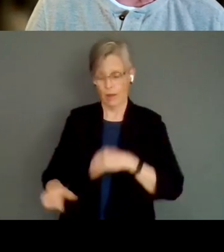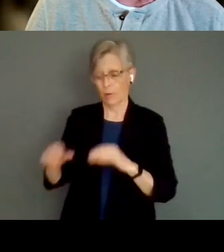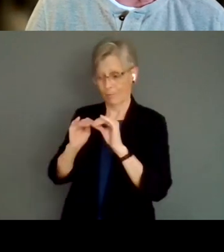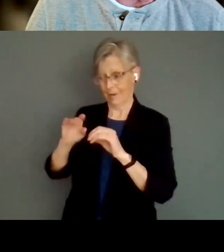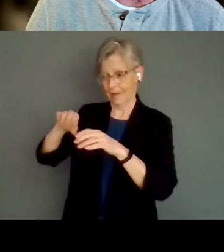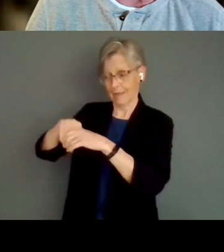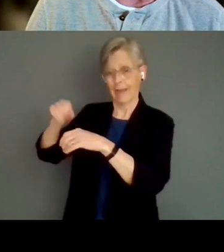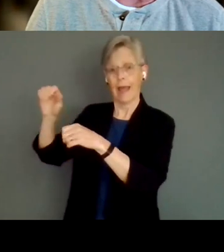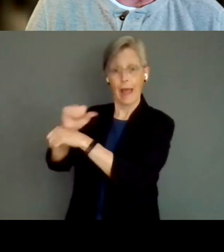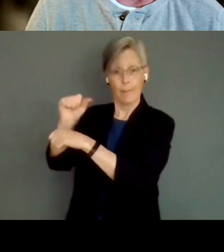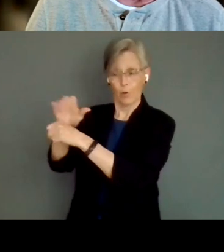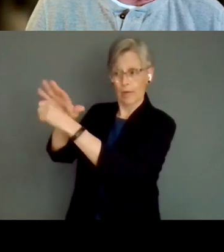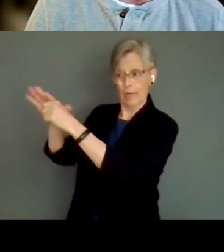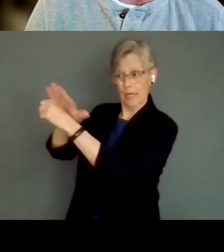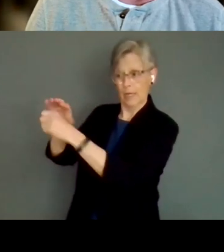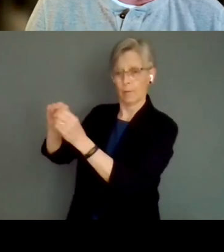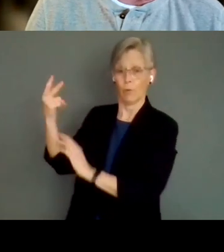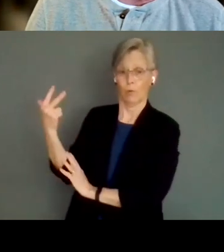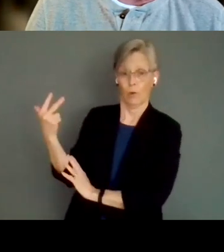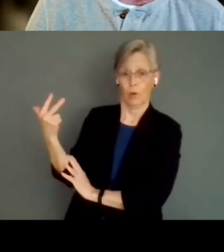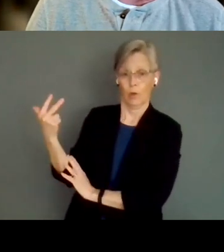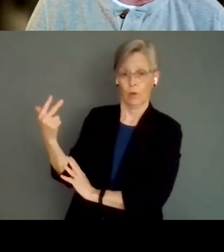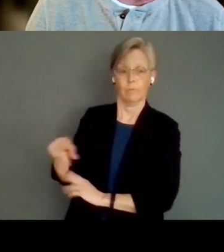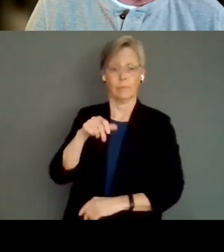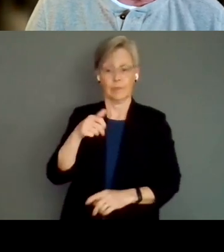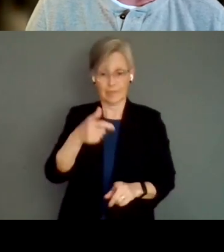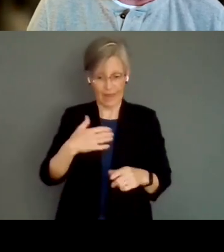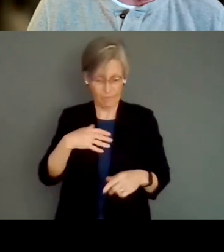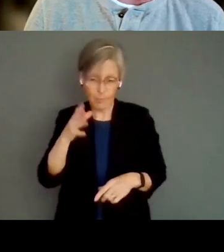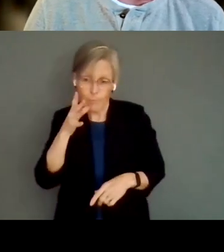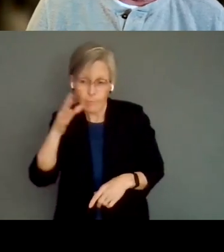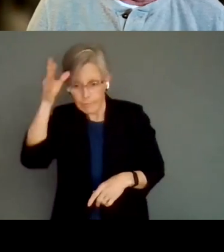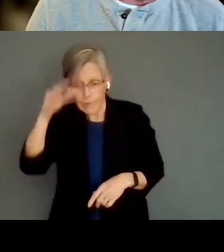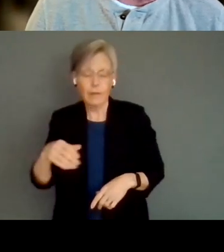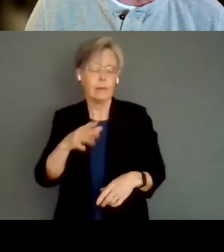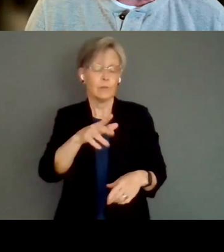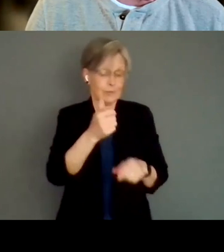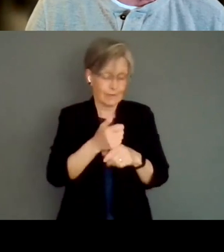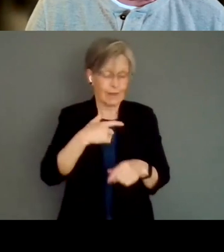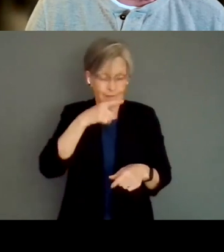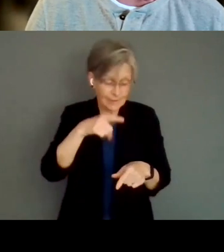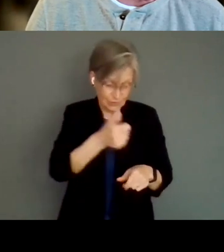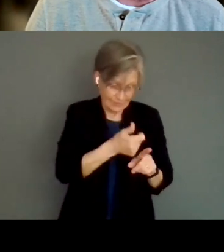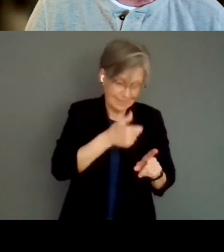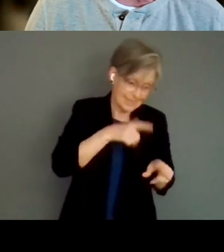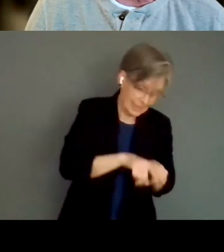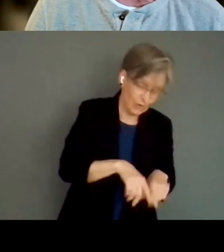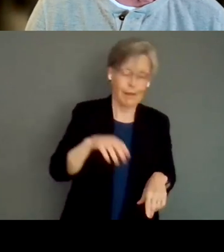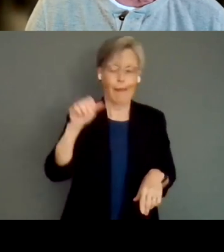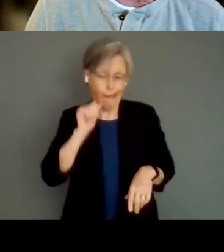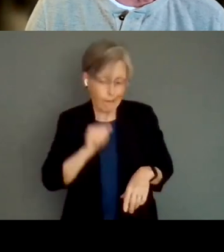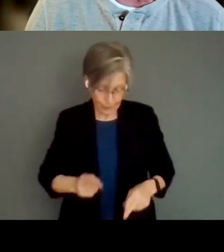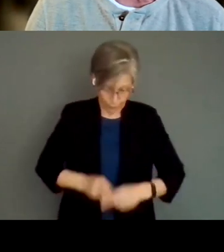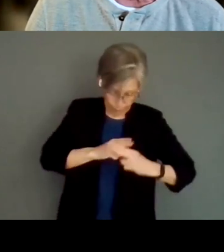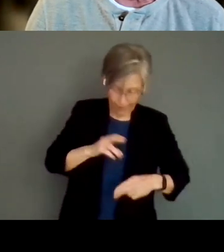Alberta, Region 3. She is a daughter, sister, auntie, and dog mum to an energetic